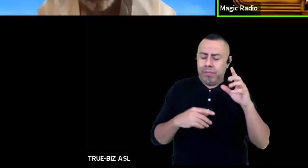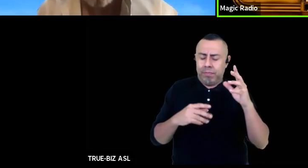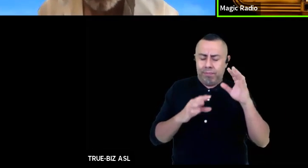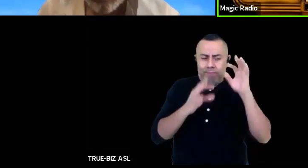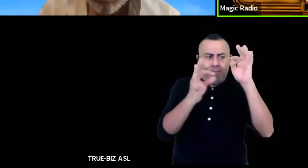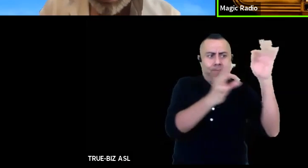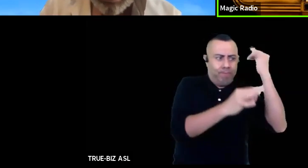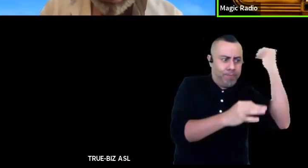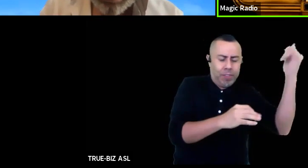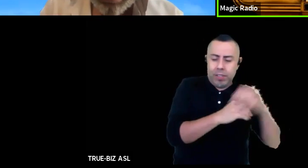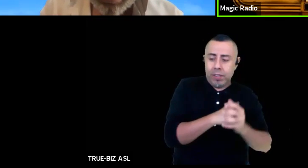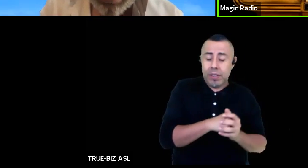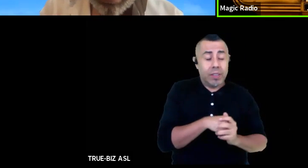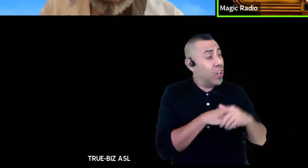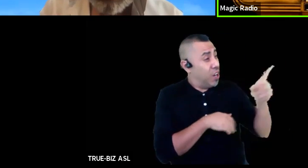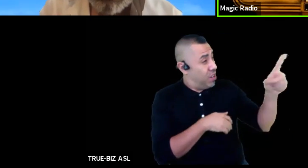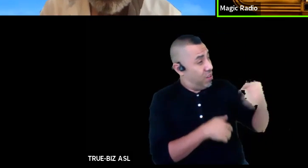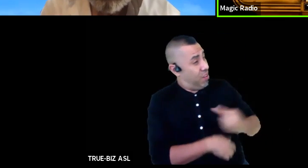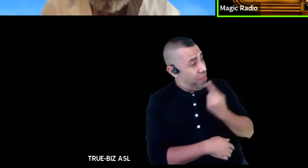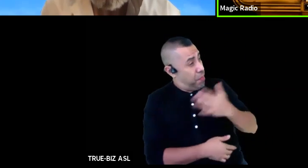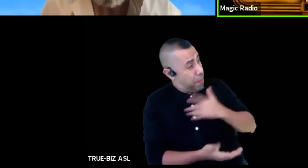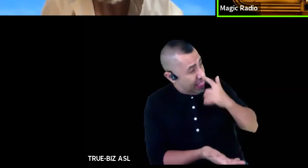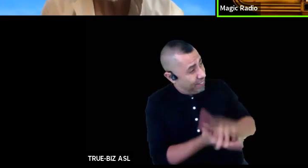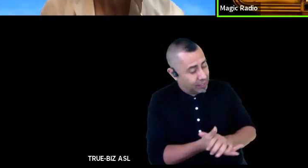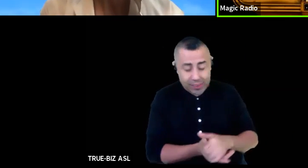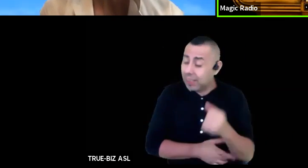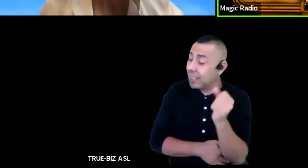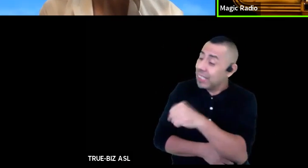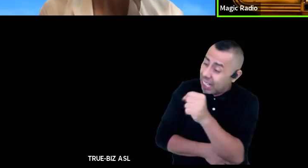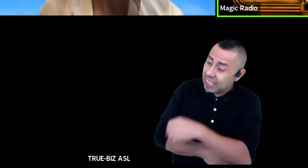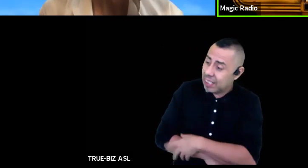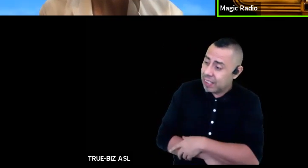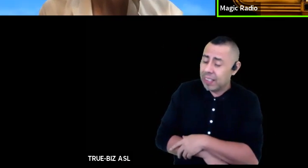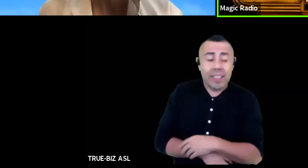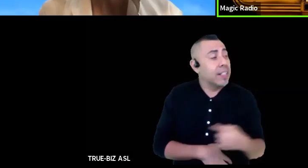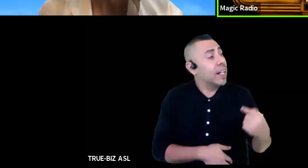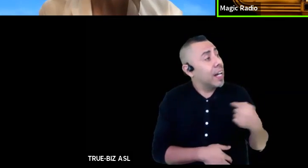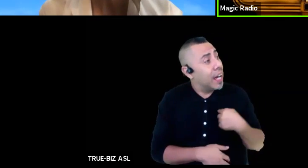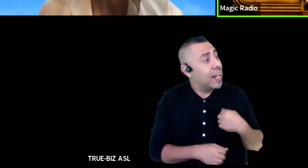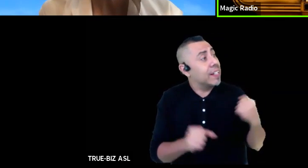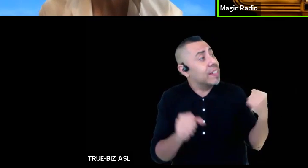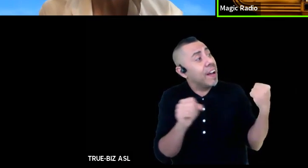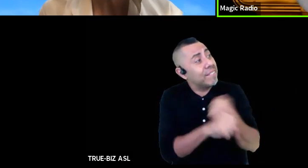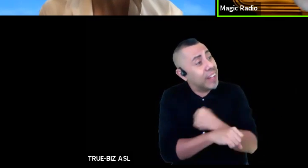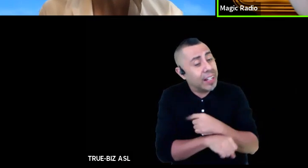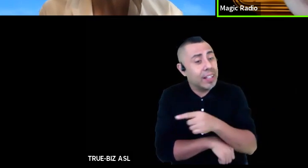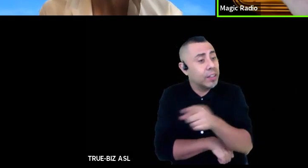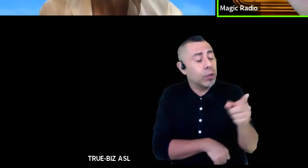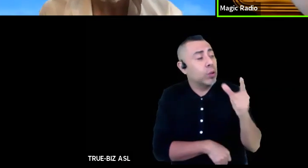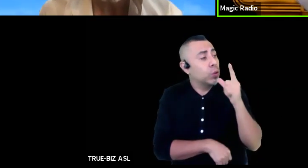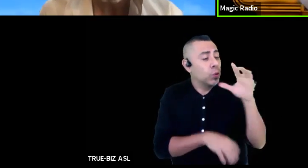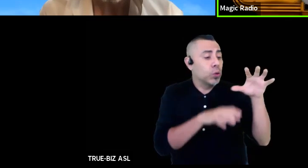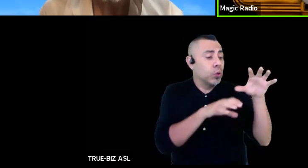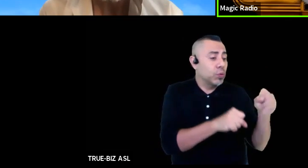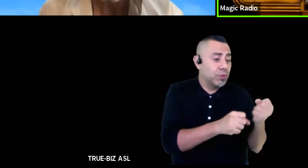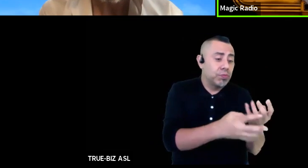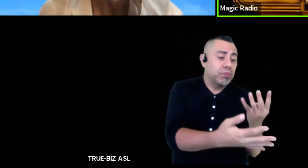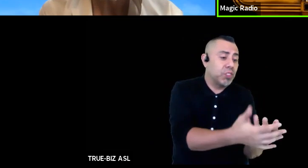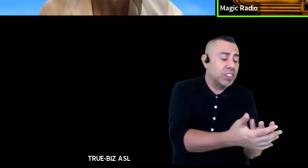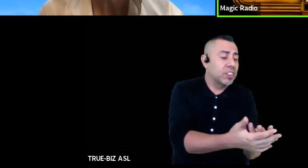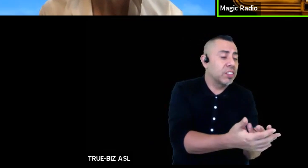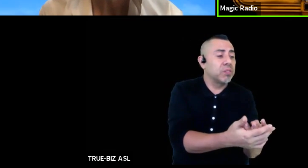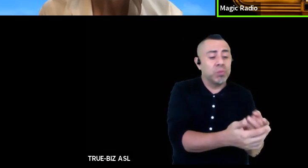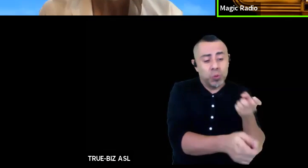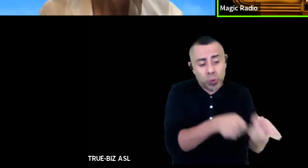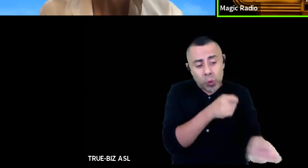yes old man I'm fighting the ones that imprison torture murder rape I'm seeing the